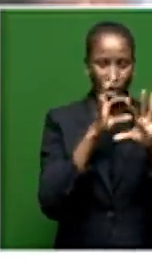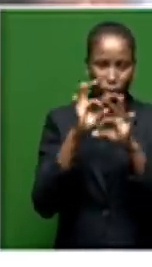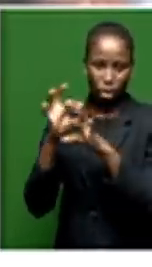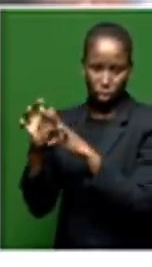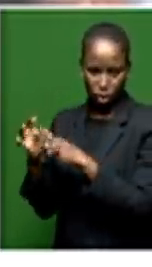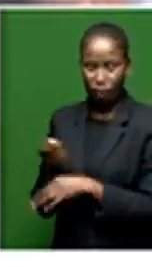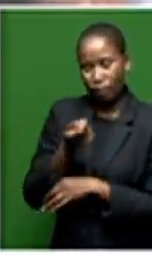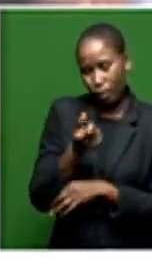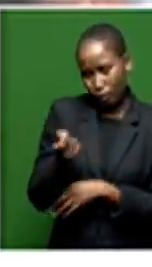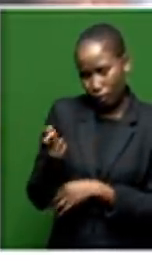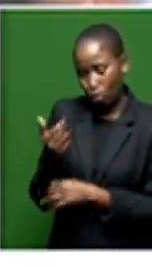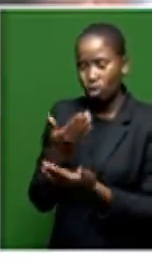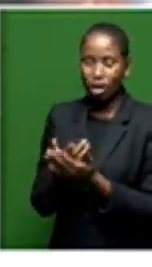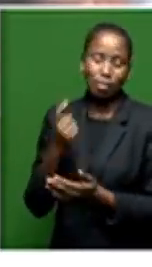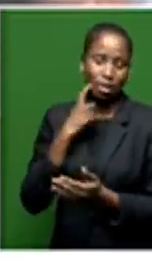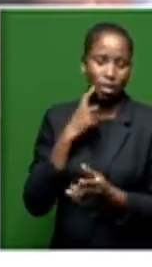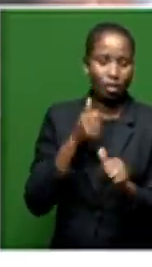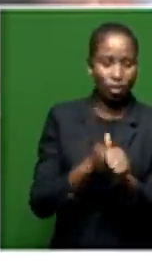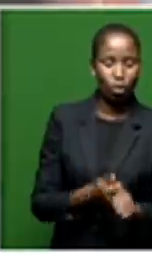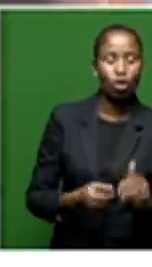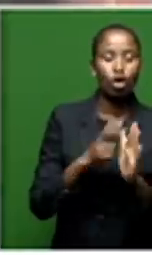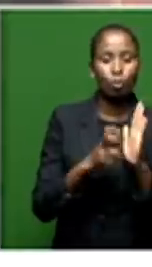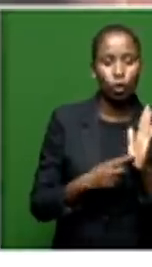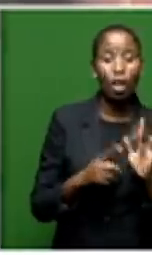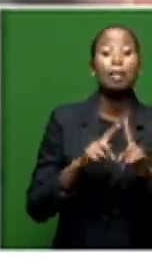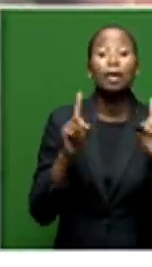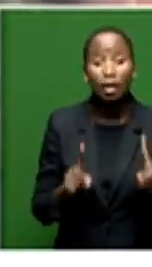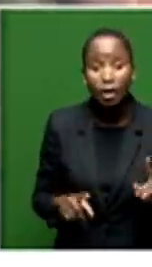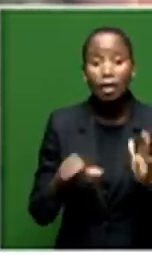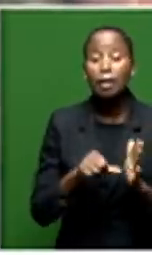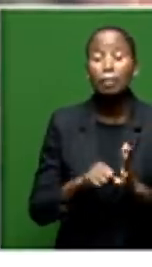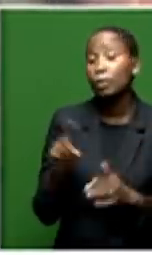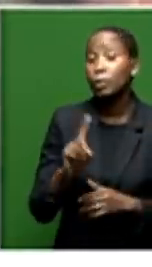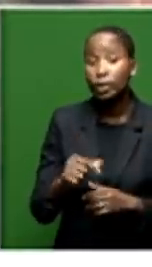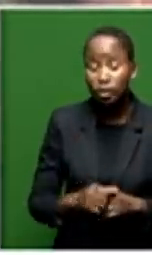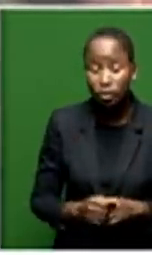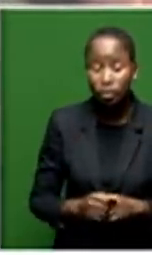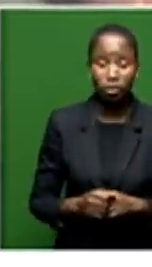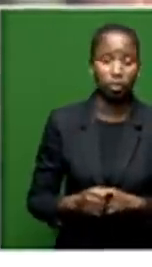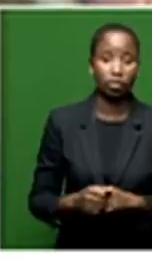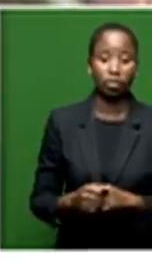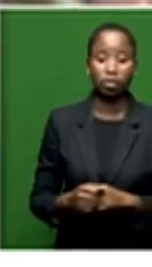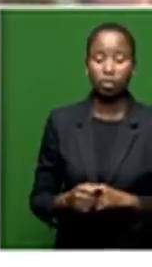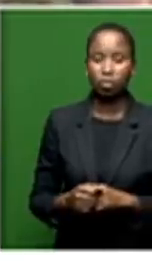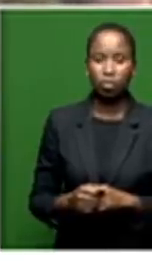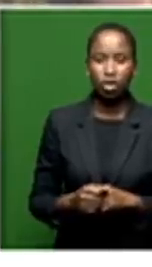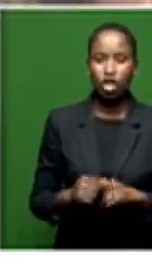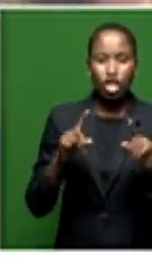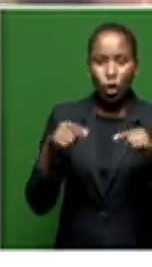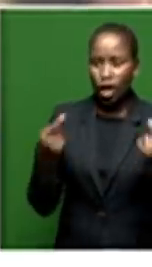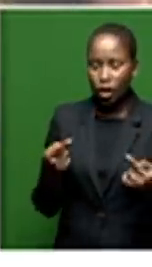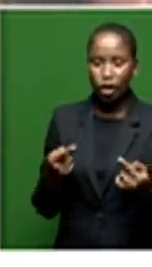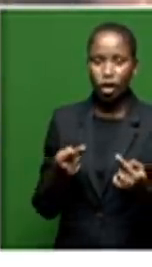order to comply with those protocols. But the important thing is that no one must try and push the narrative.